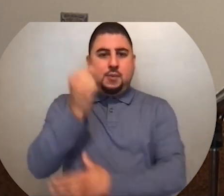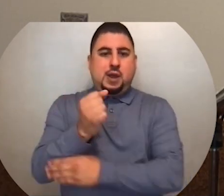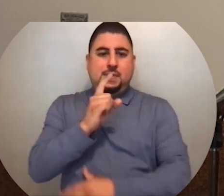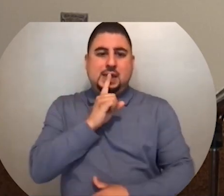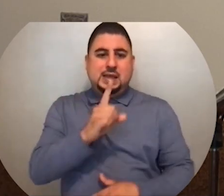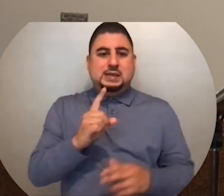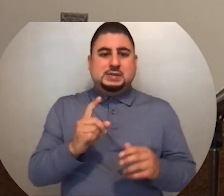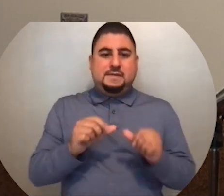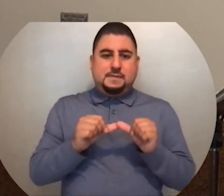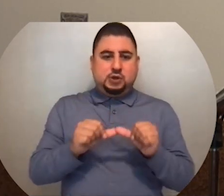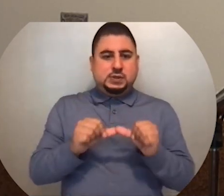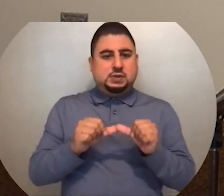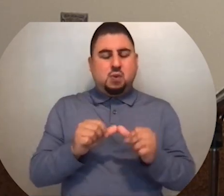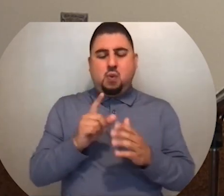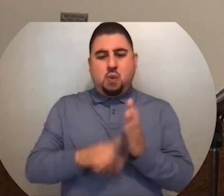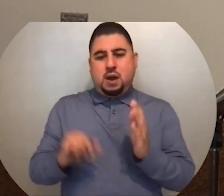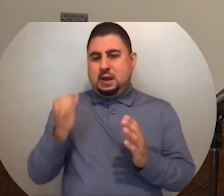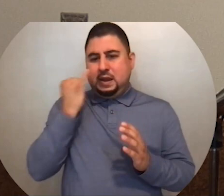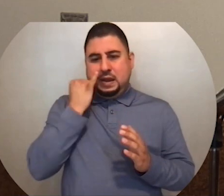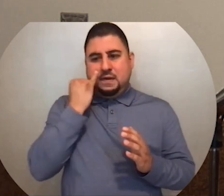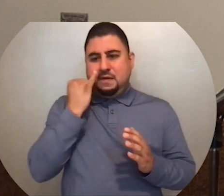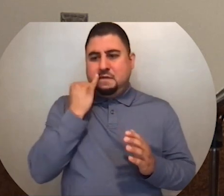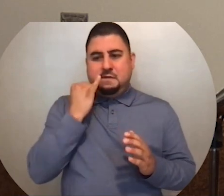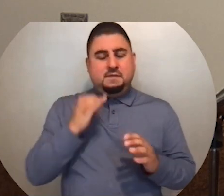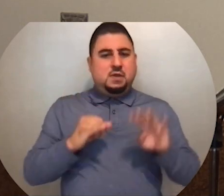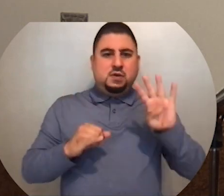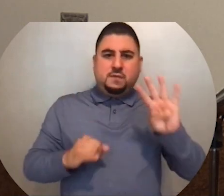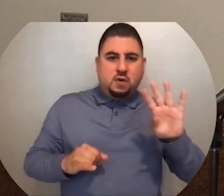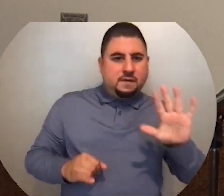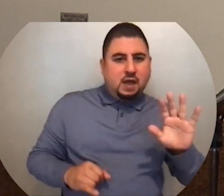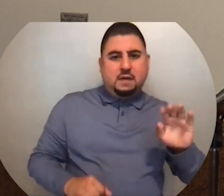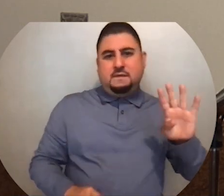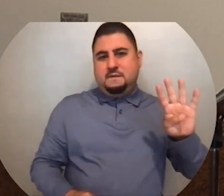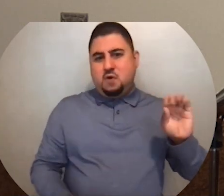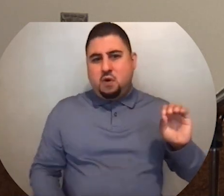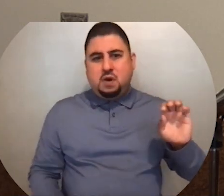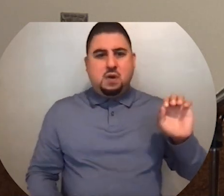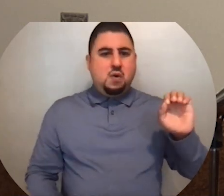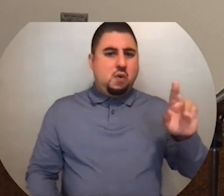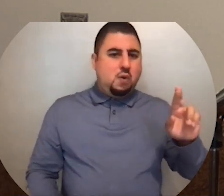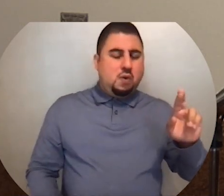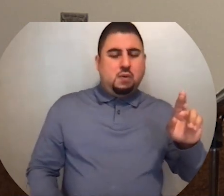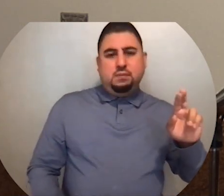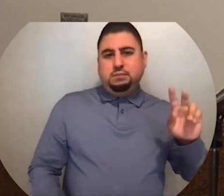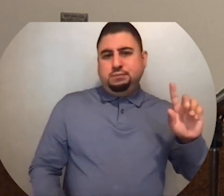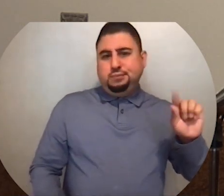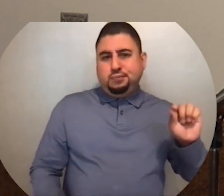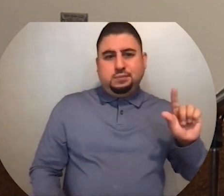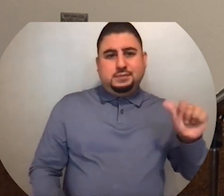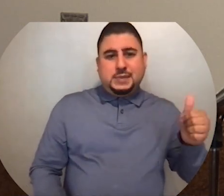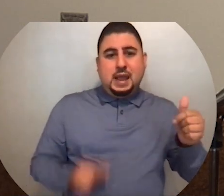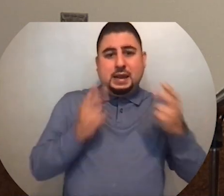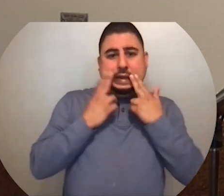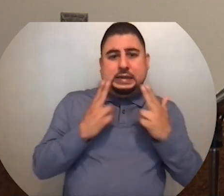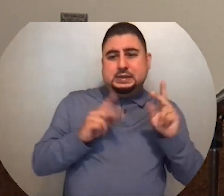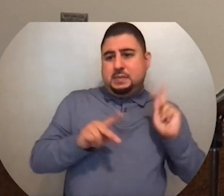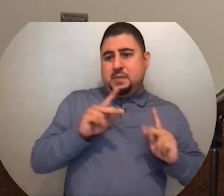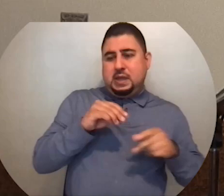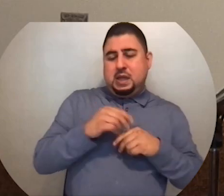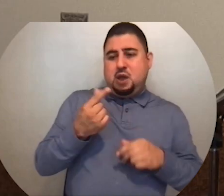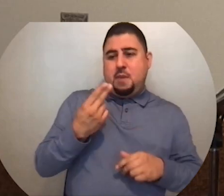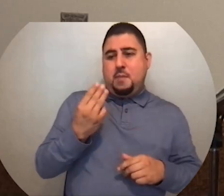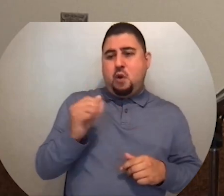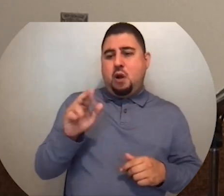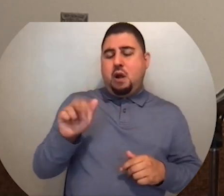is being very persistent. Well, what if there's, you know, 45 or 40 or 30 or 20 or 10 people left in Gomorrah that are